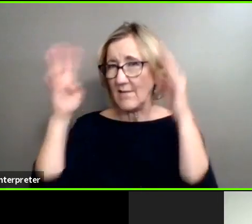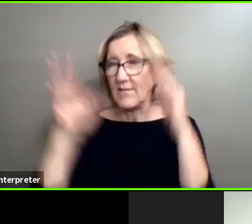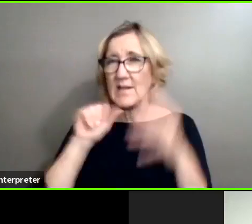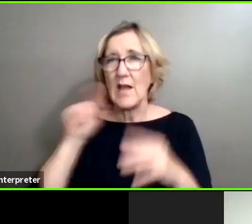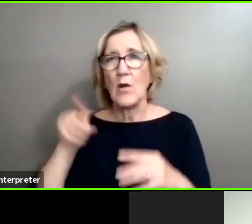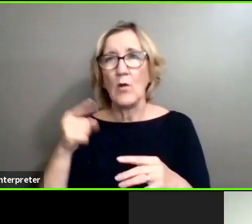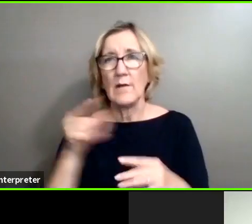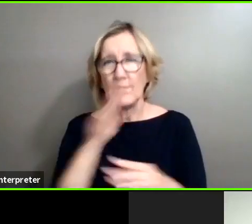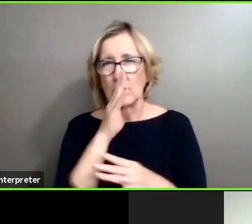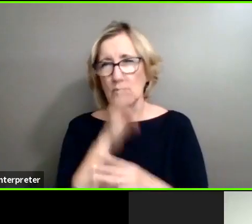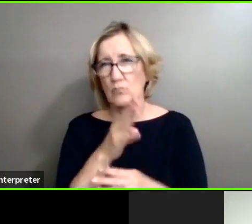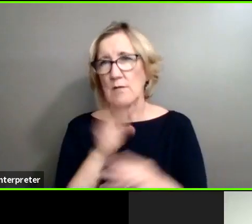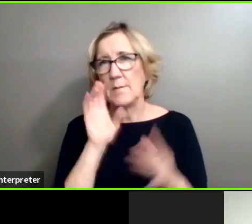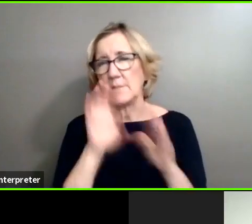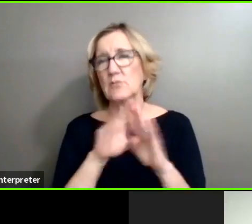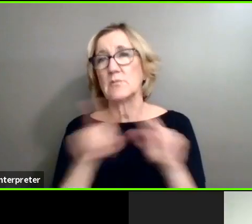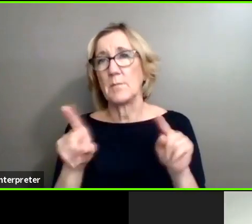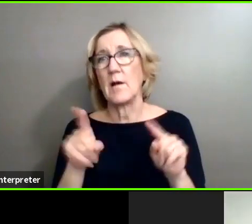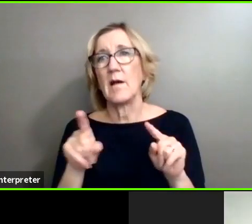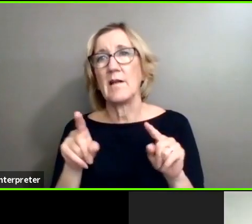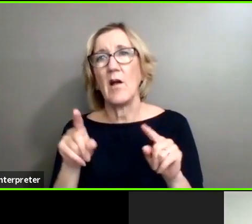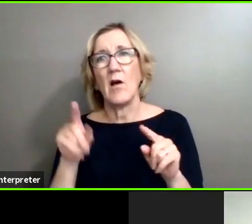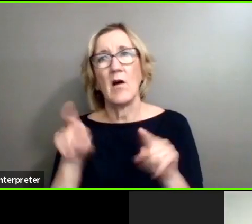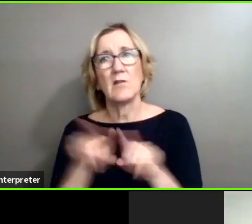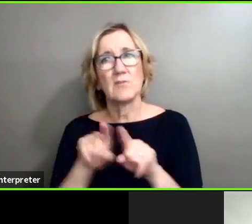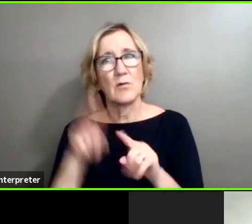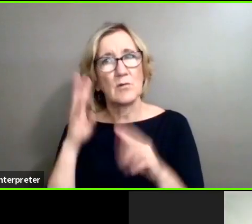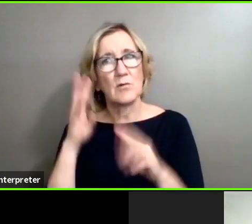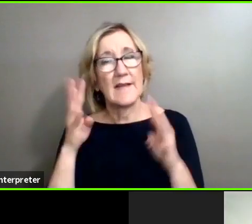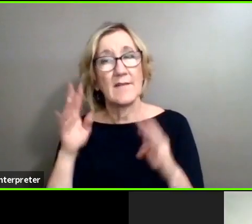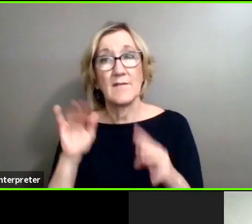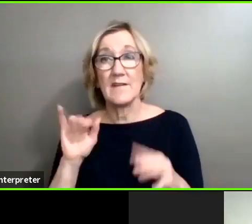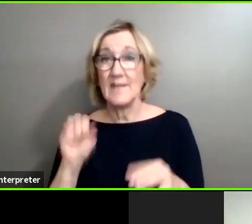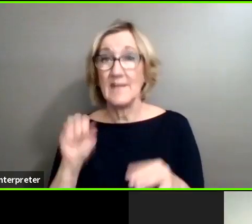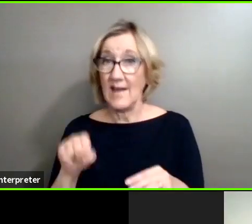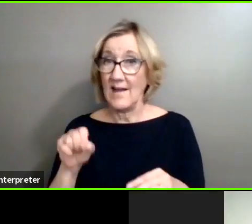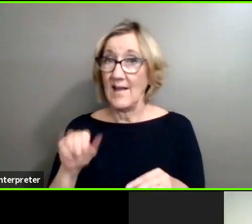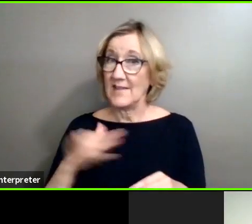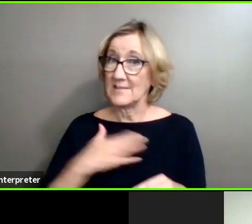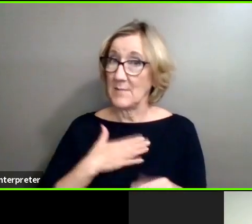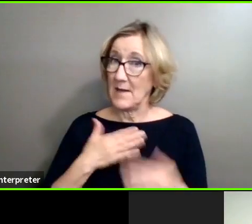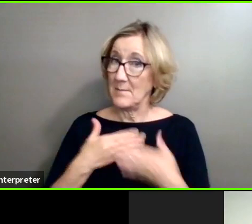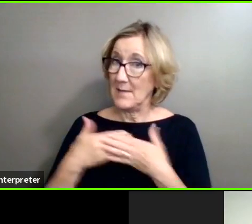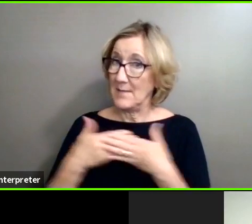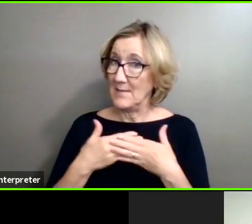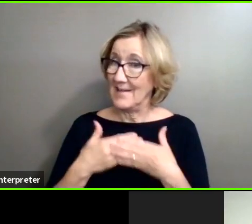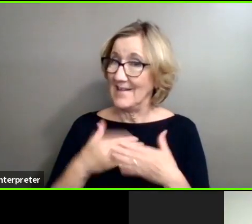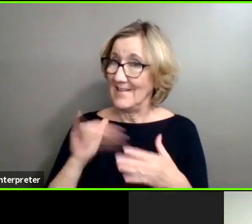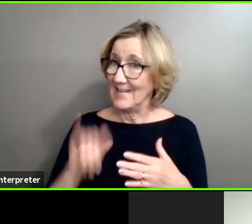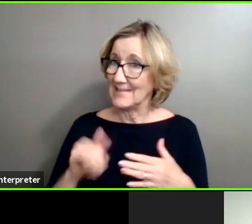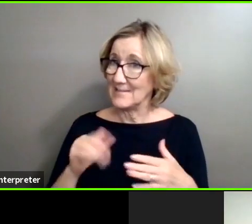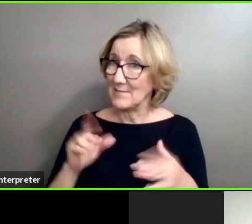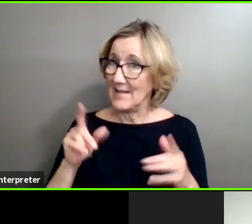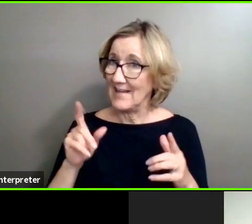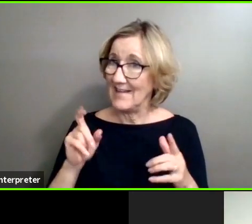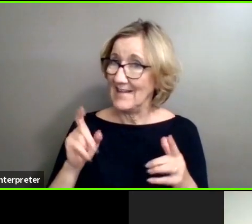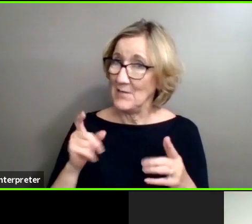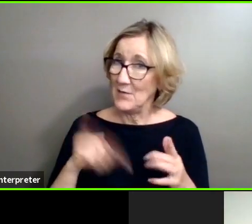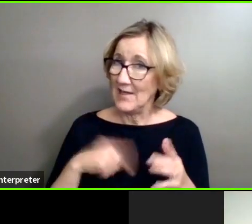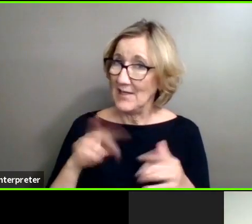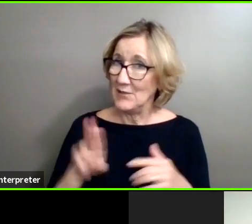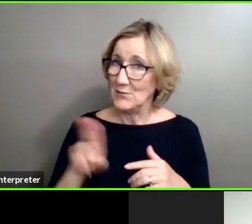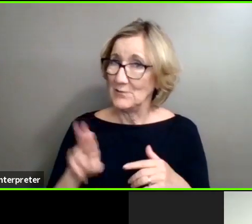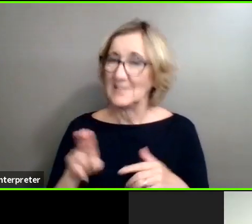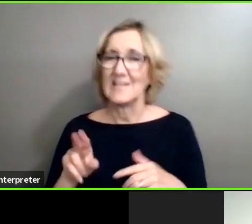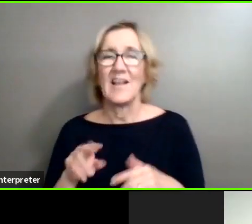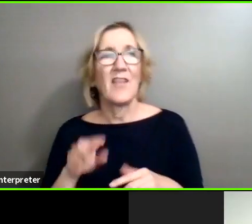for straight on and things like that. But, yeah. This is my baby. This is my workhorse. That is amazing.